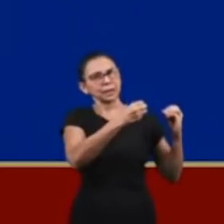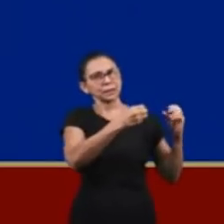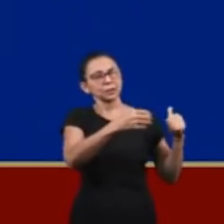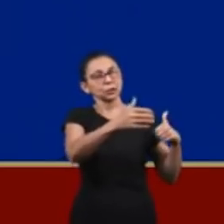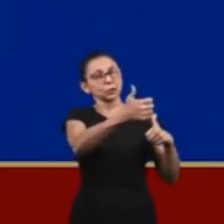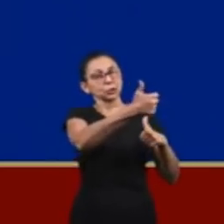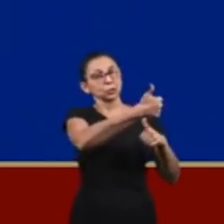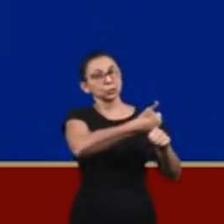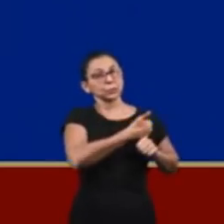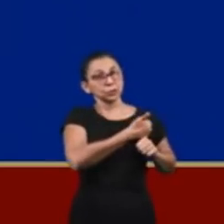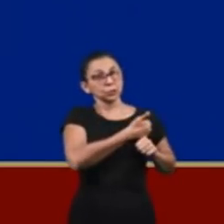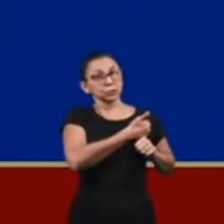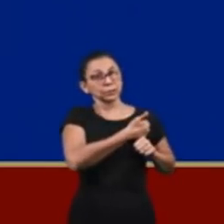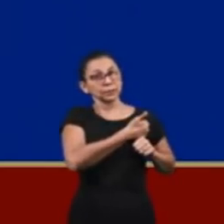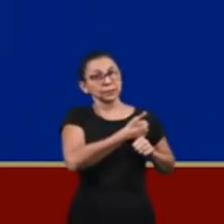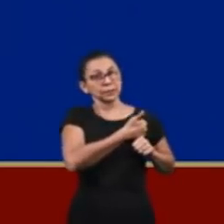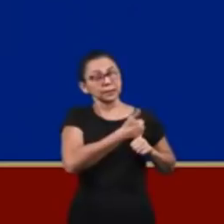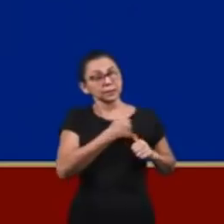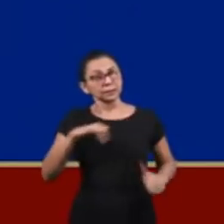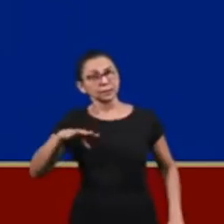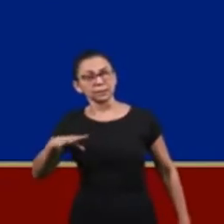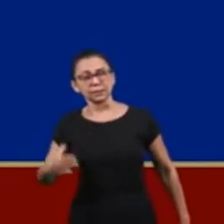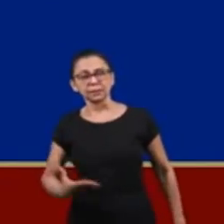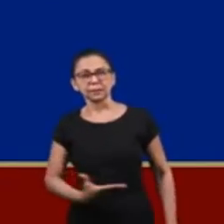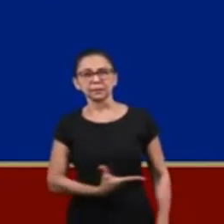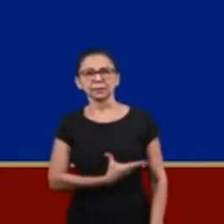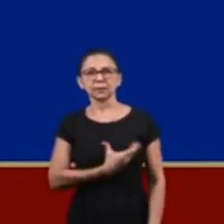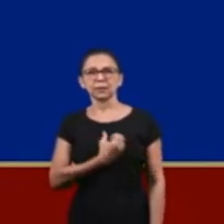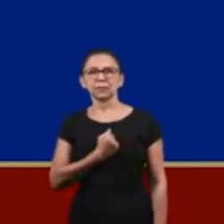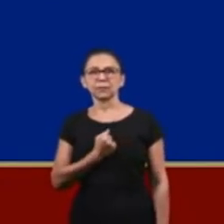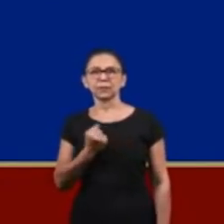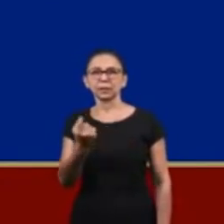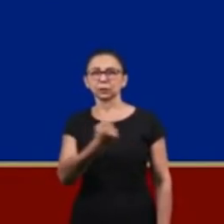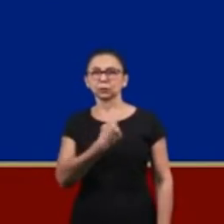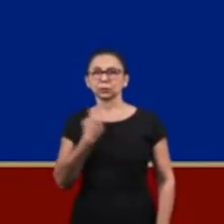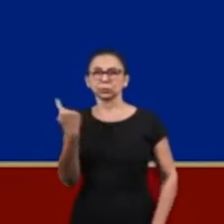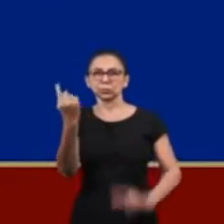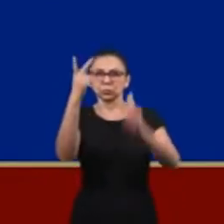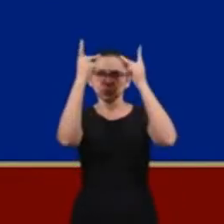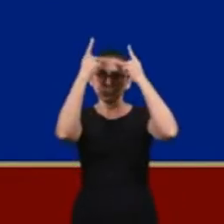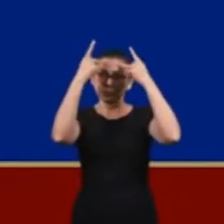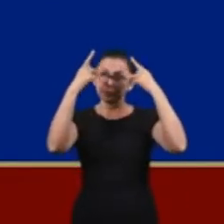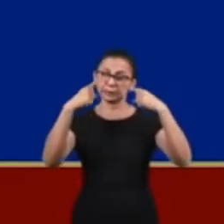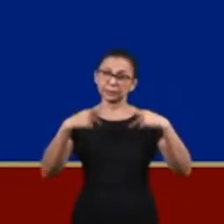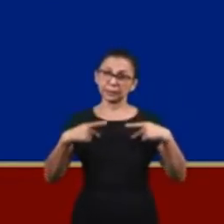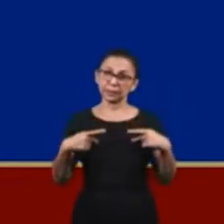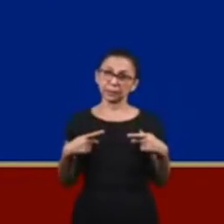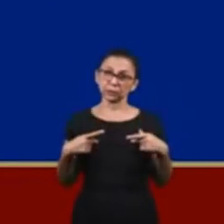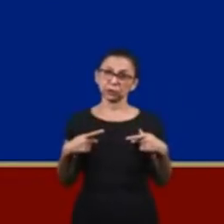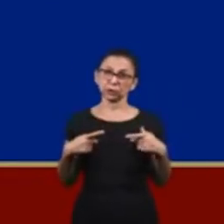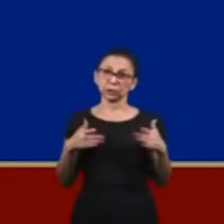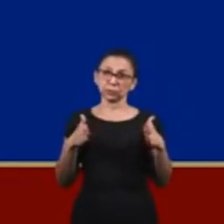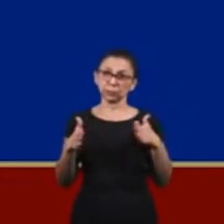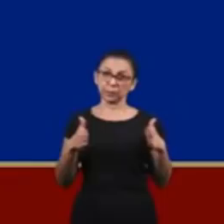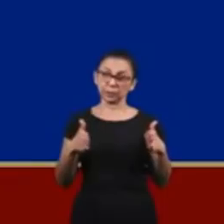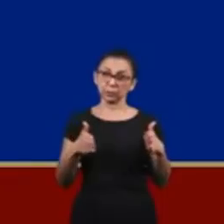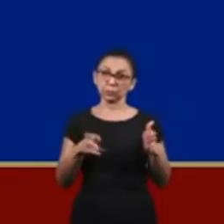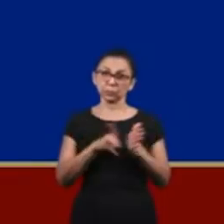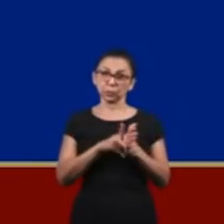a ransom for all to be testified